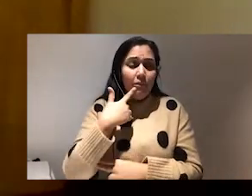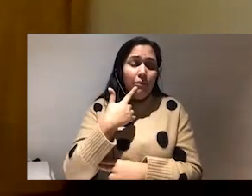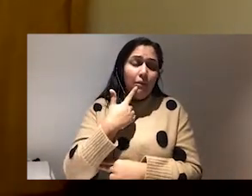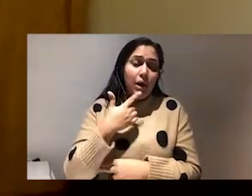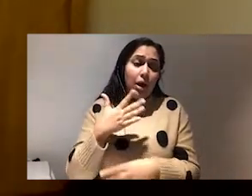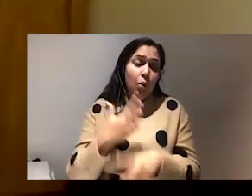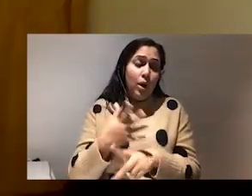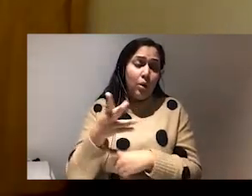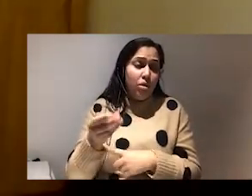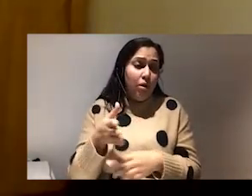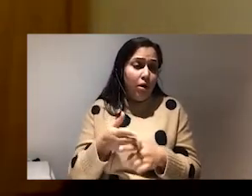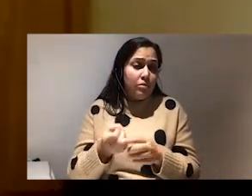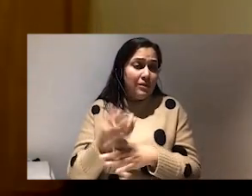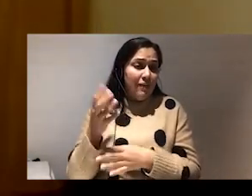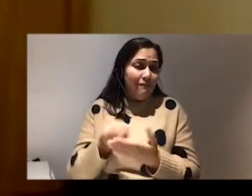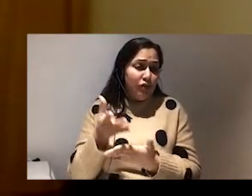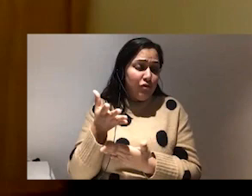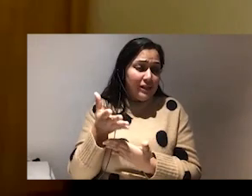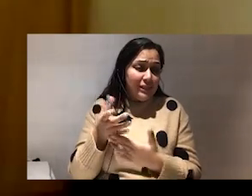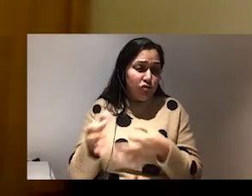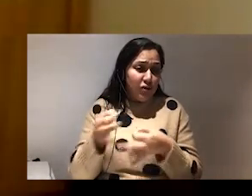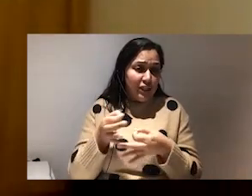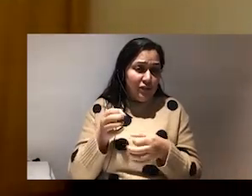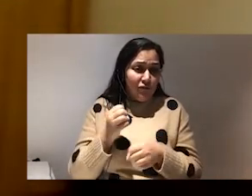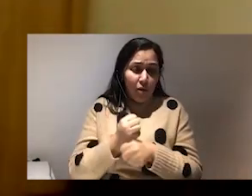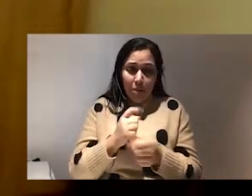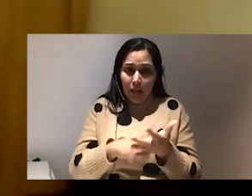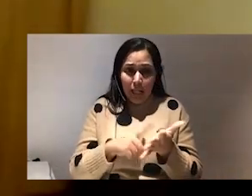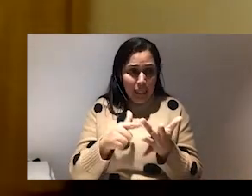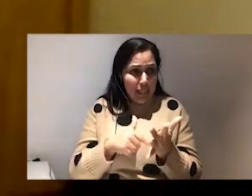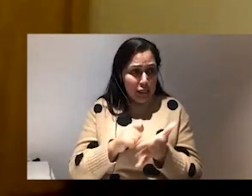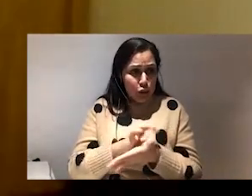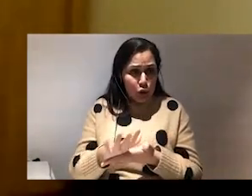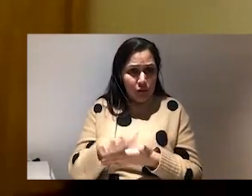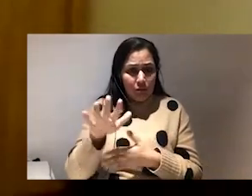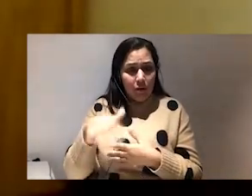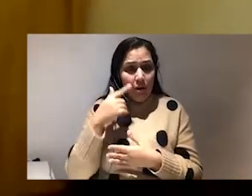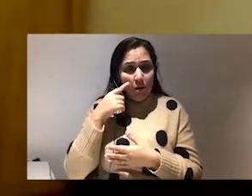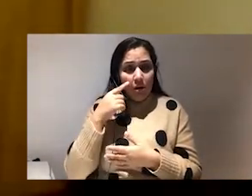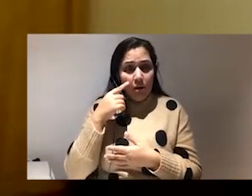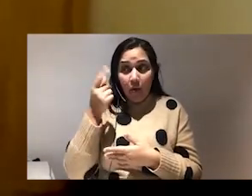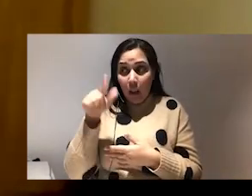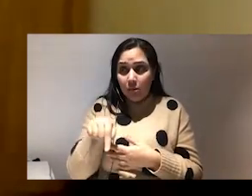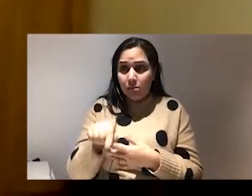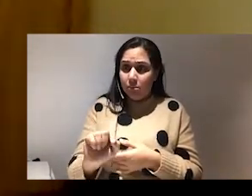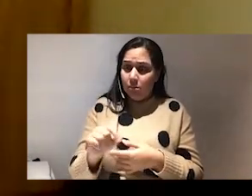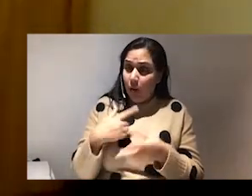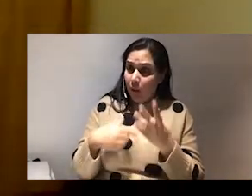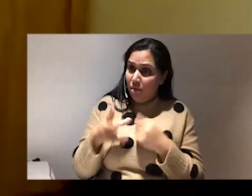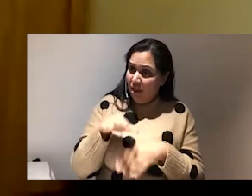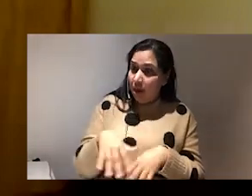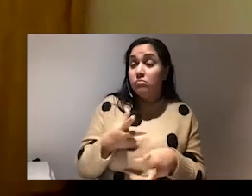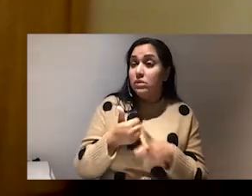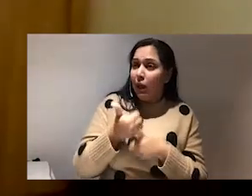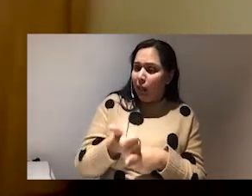strategy at glitch. But actually, what I learned from glitch was that this is an organization that was there to support me, people like me,